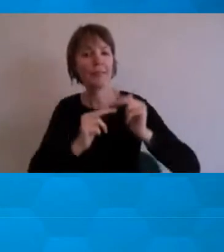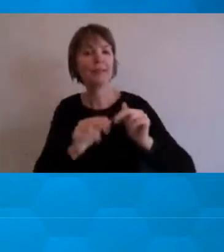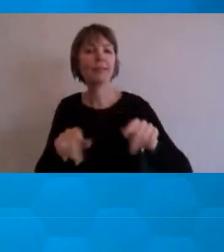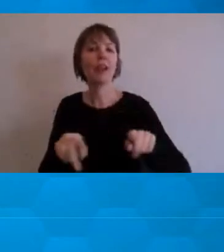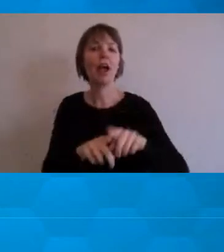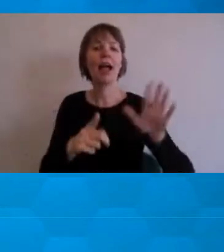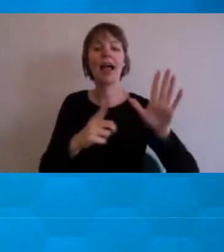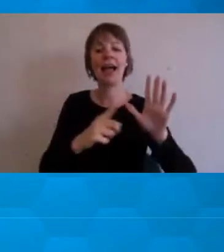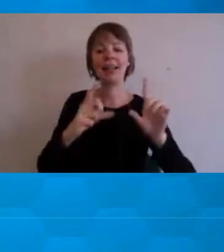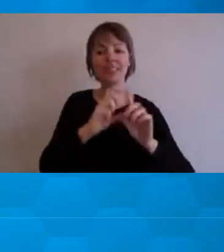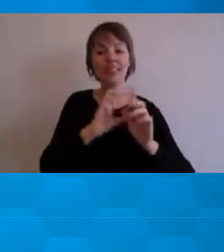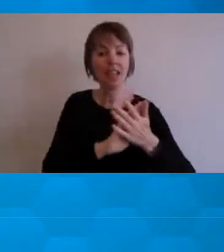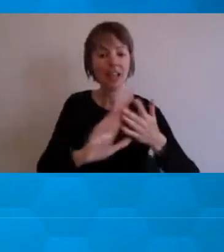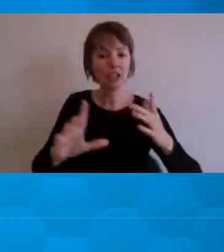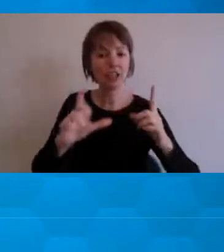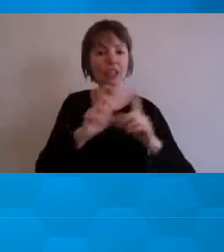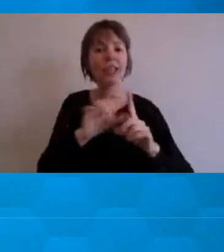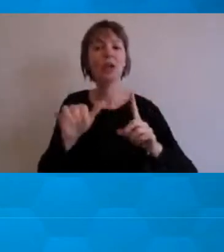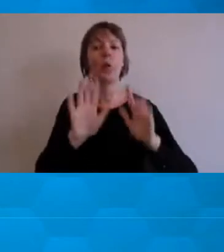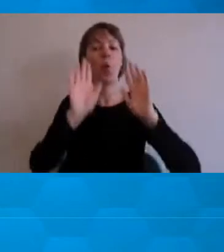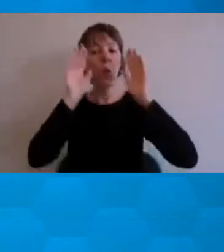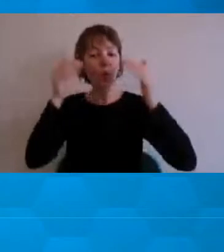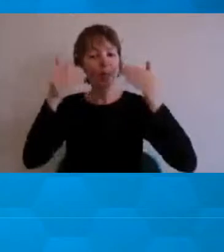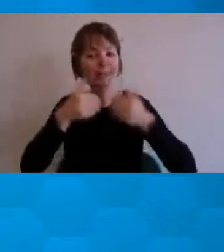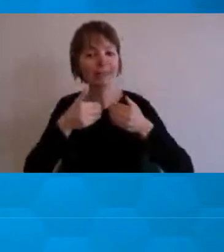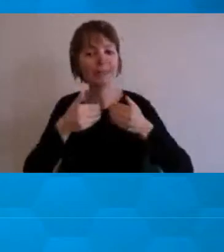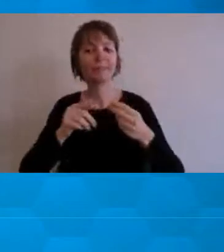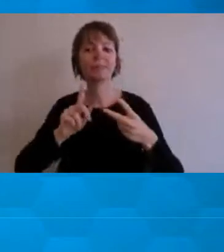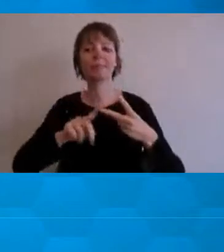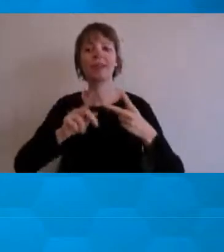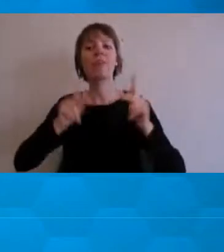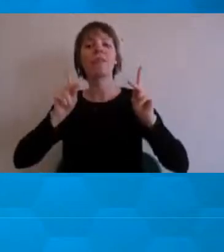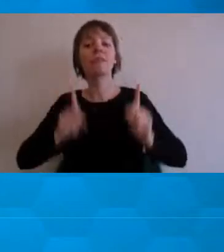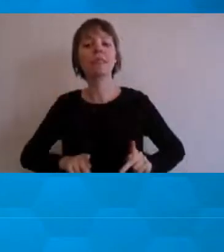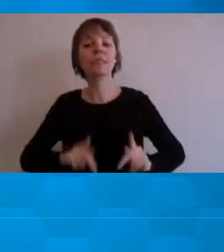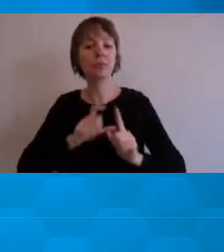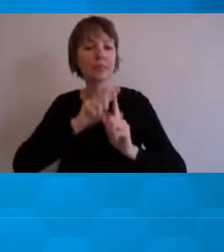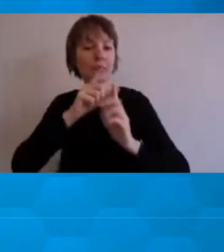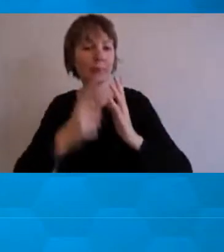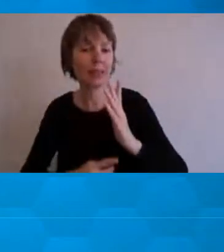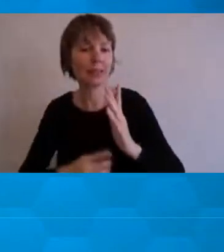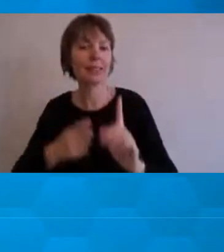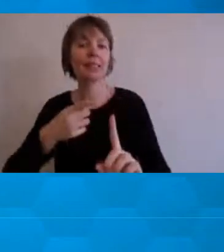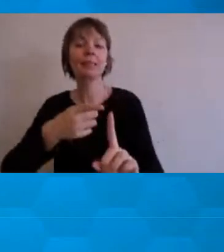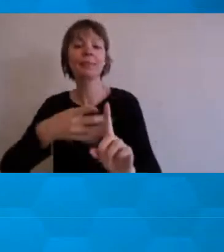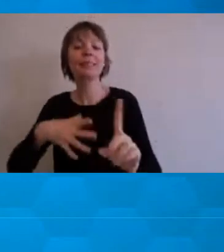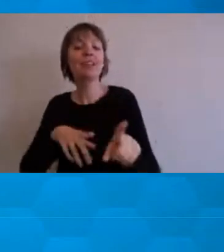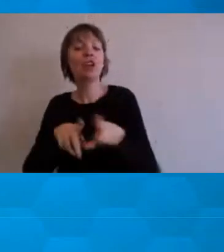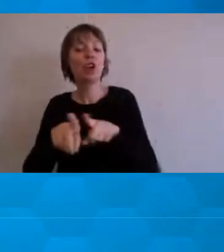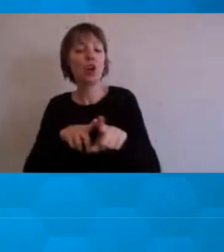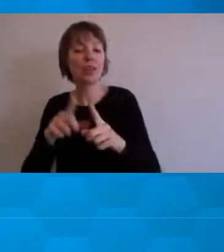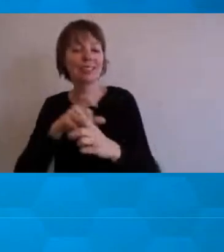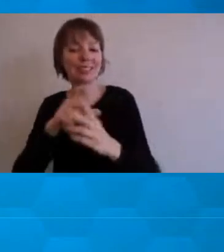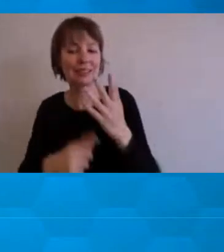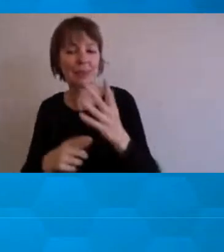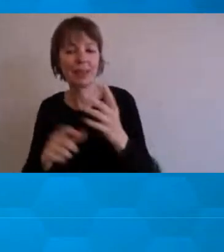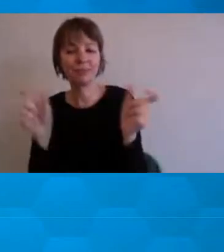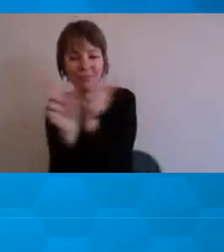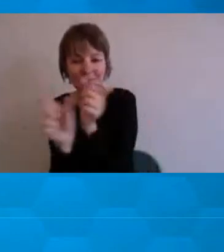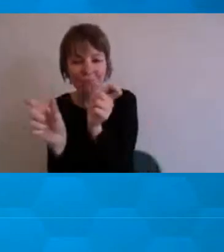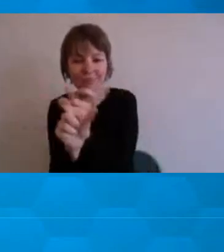or autism, there's physical disability and specific learning disabilities. Those are things like dyslexia or